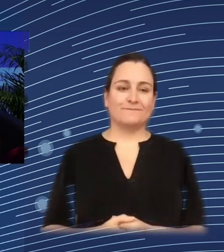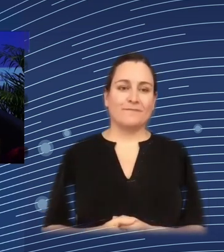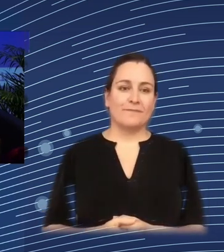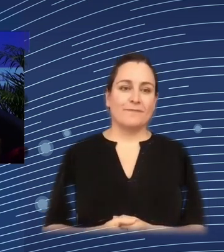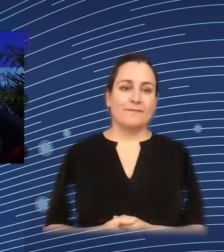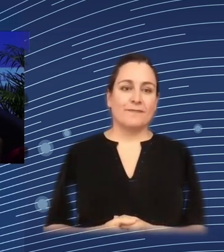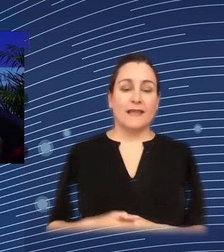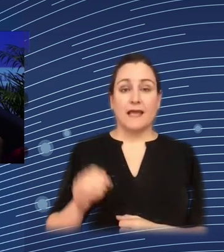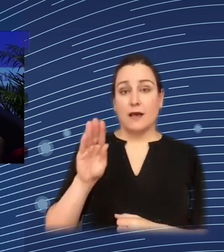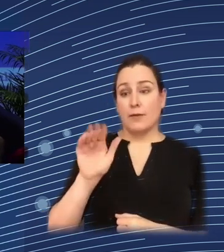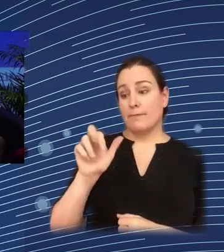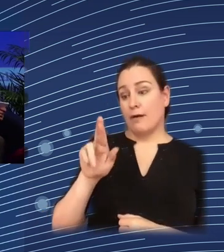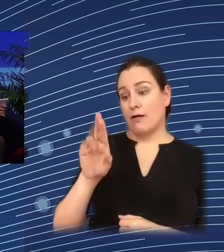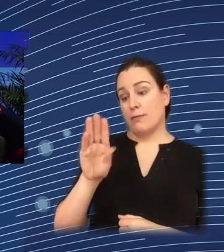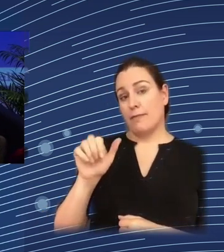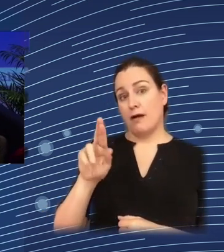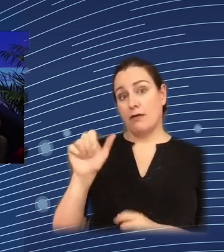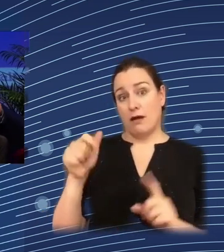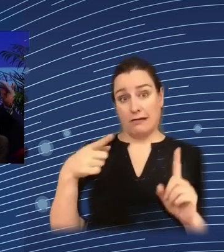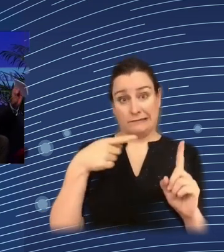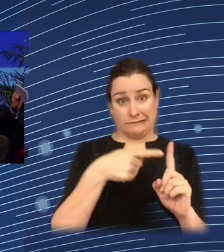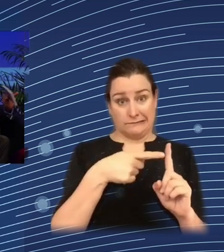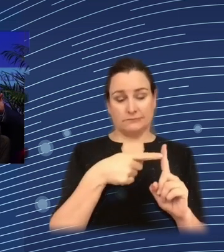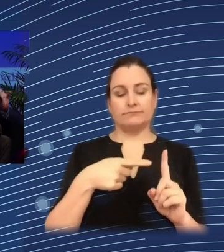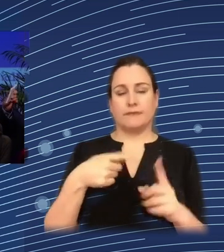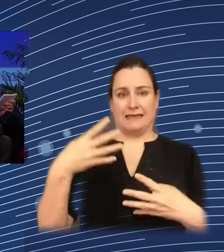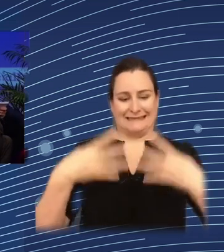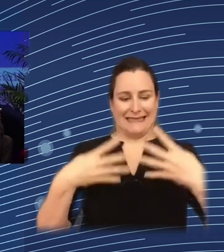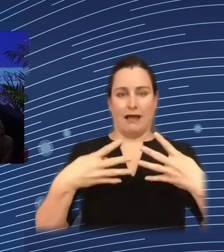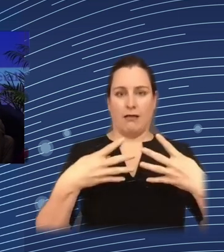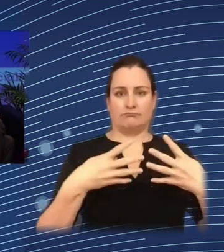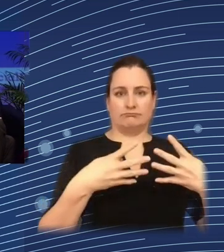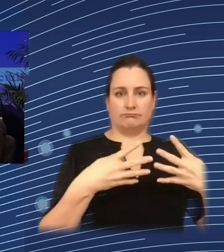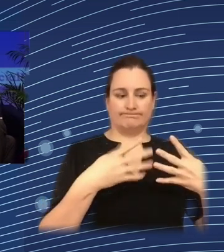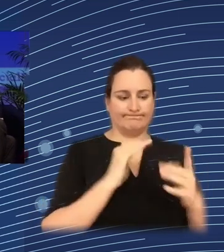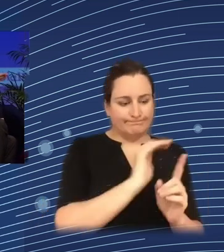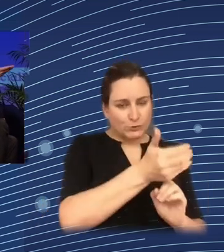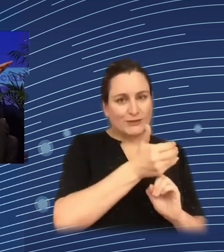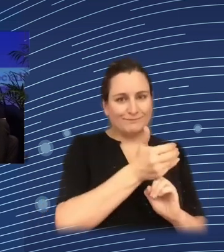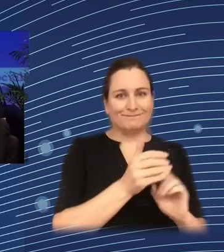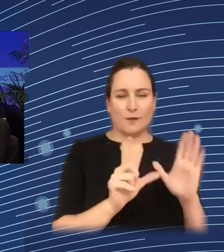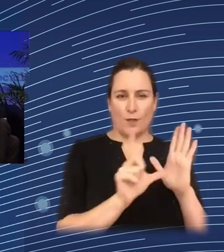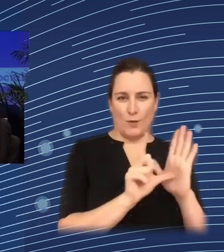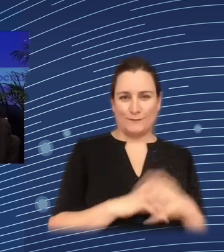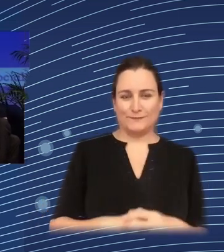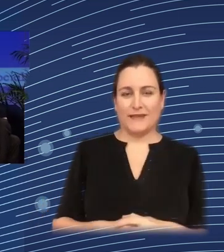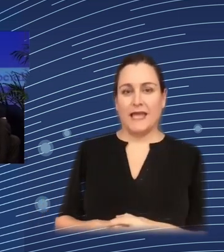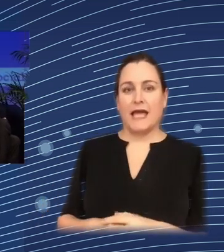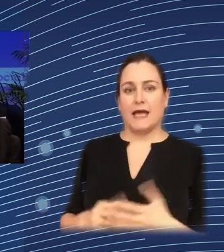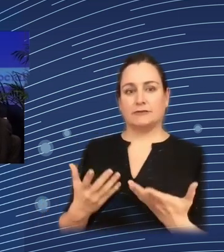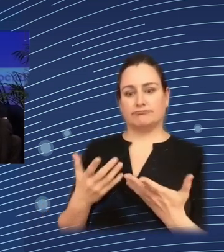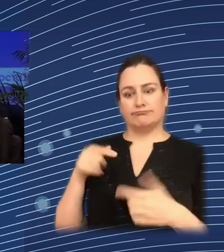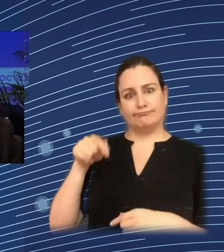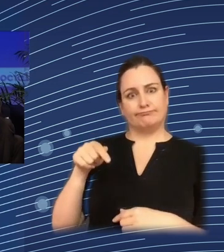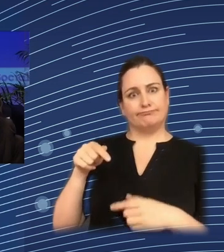data protection law and labor law have often been seen as separate things but as a as we heard now is